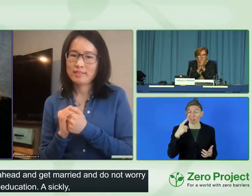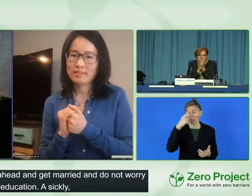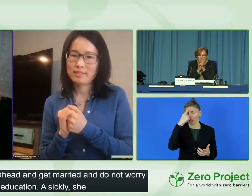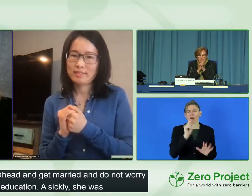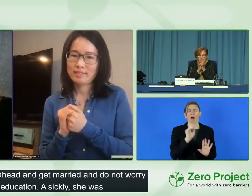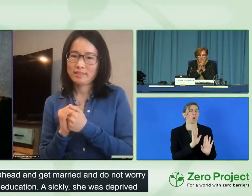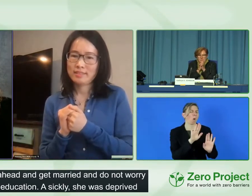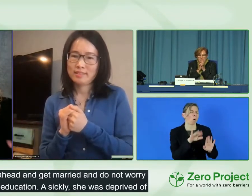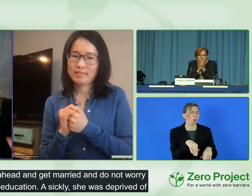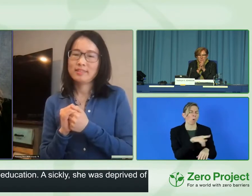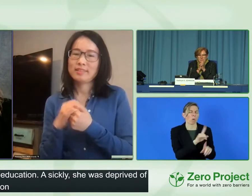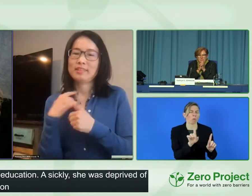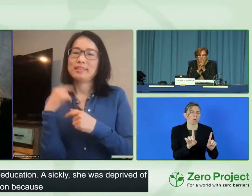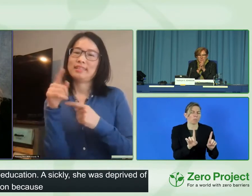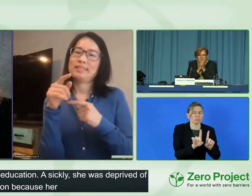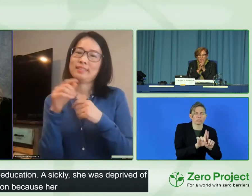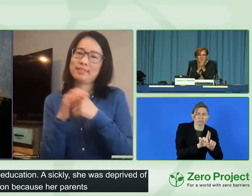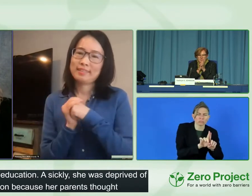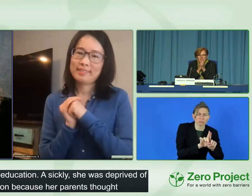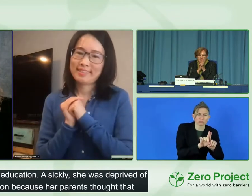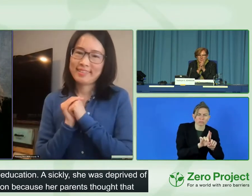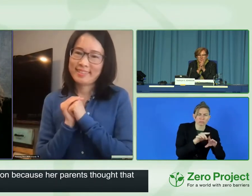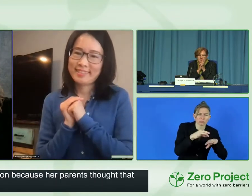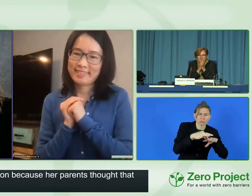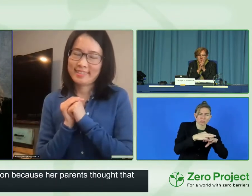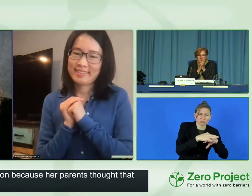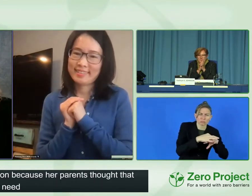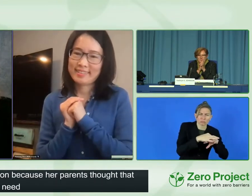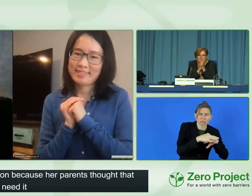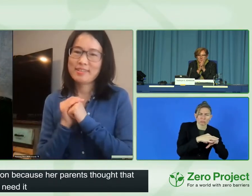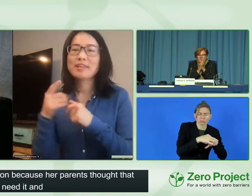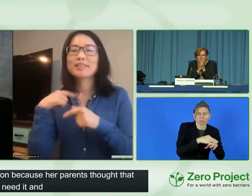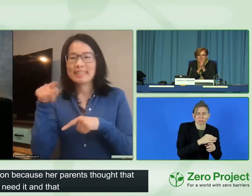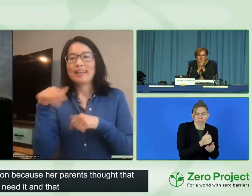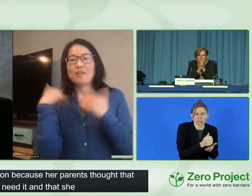because she had less ability anyway.